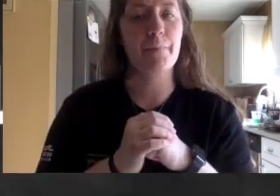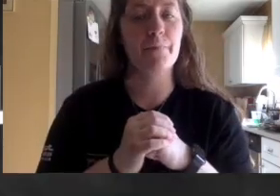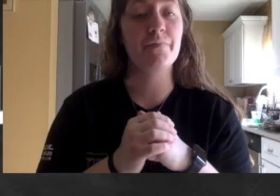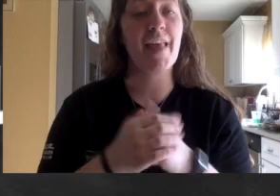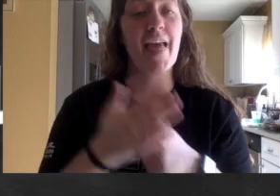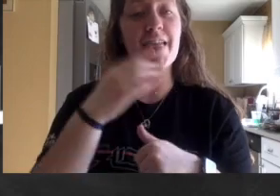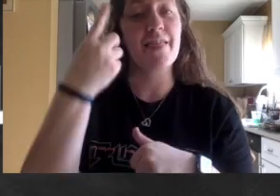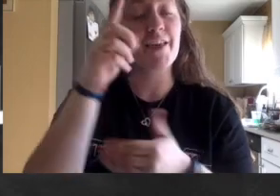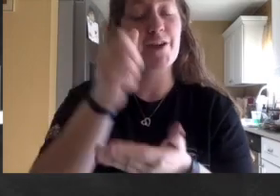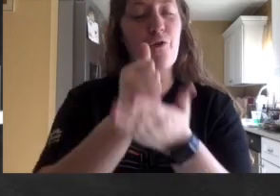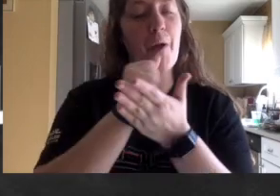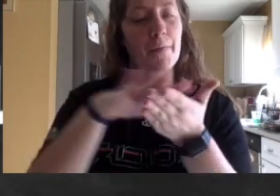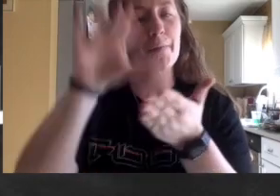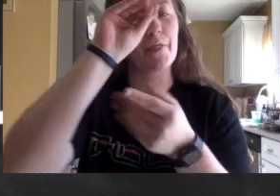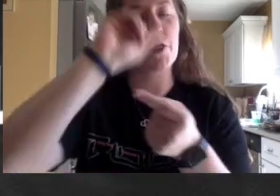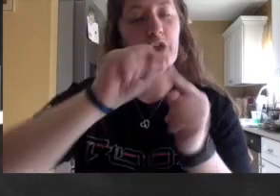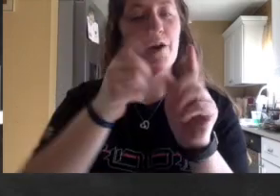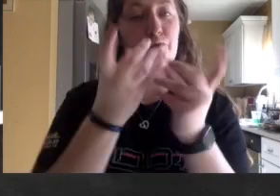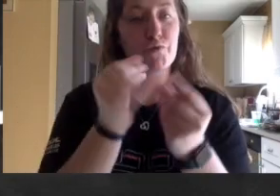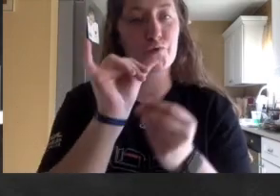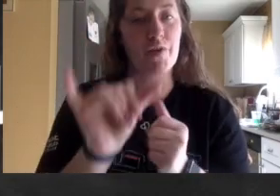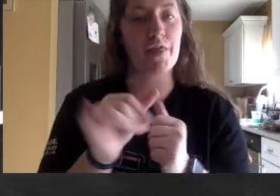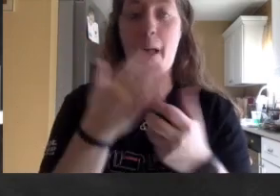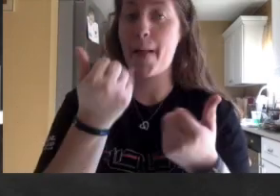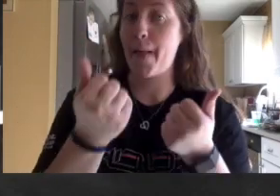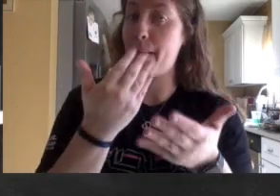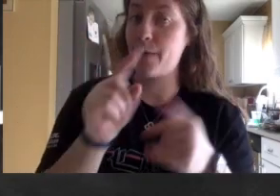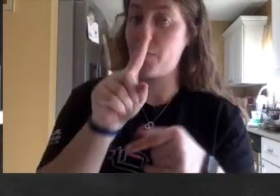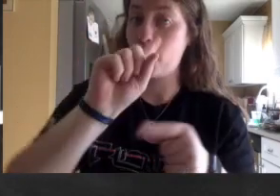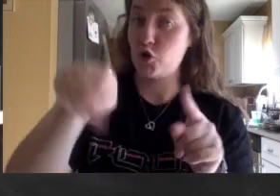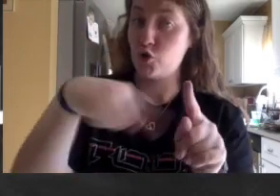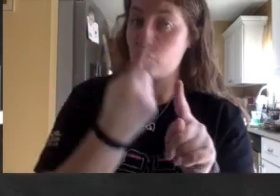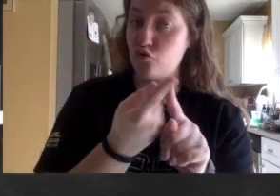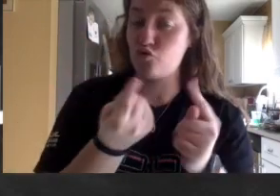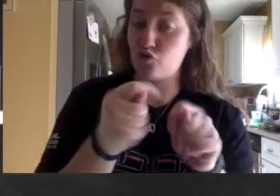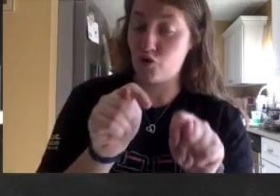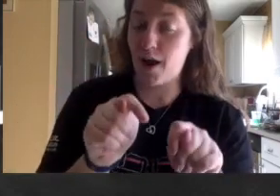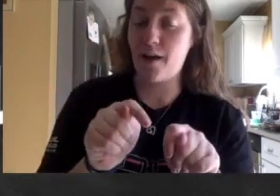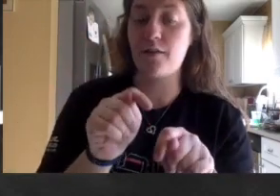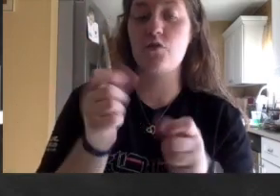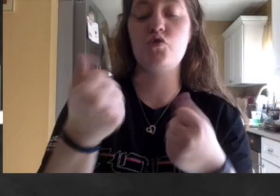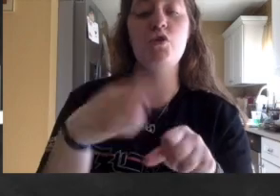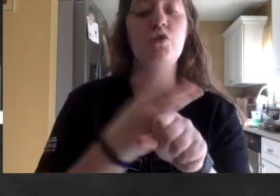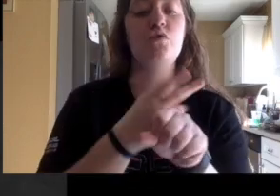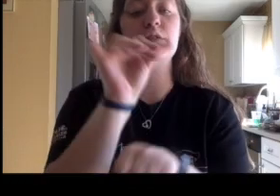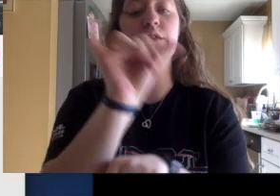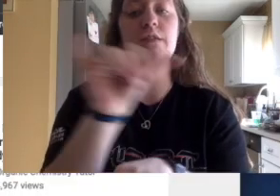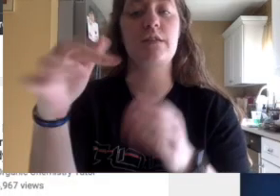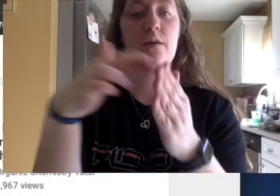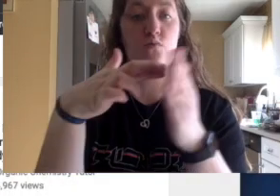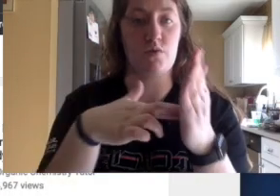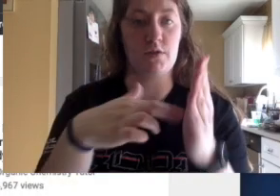Thanks for helping me learn how to measure. Maybe when you try to measure, you can use these same rules. You can That's